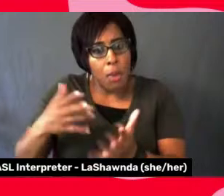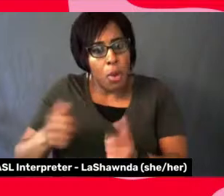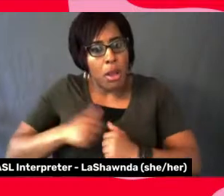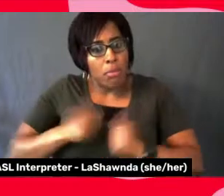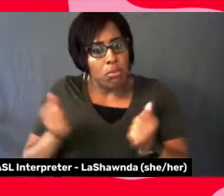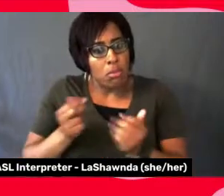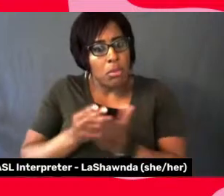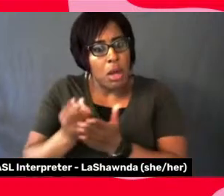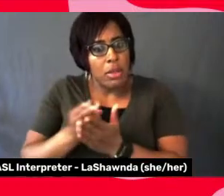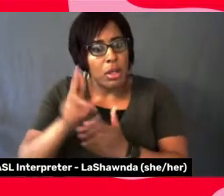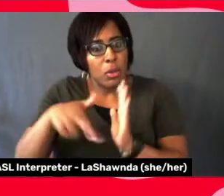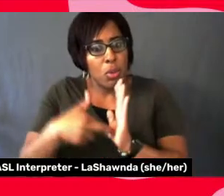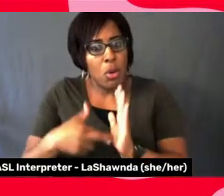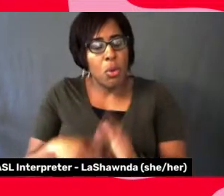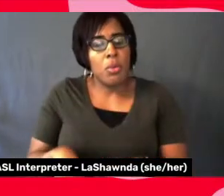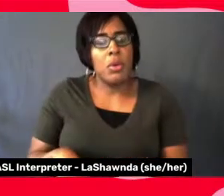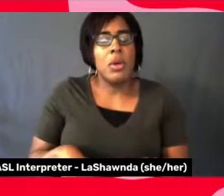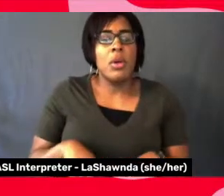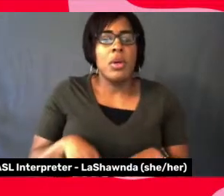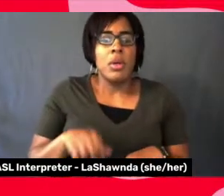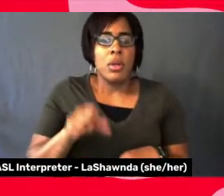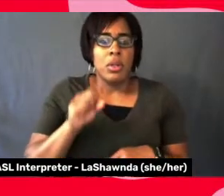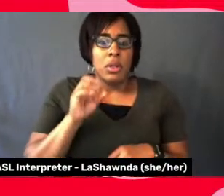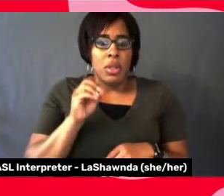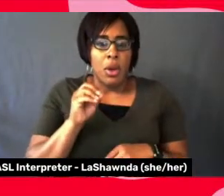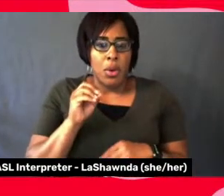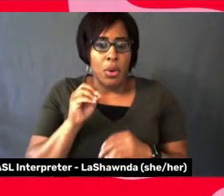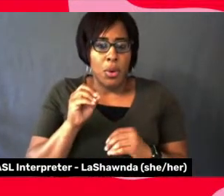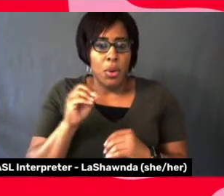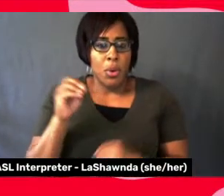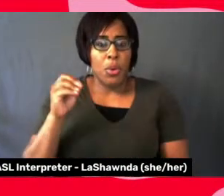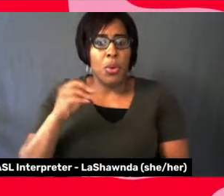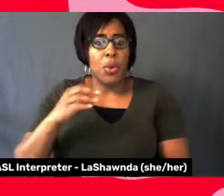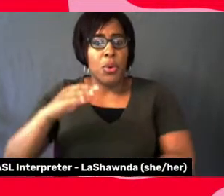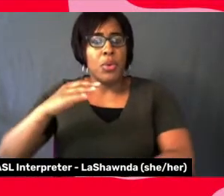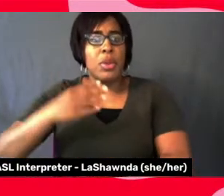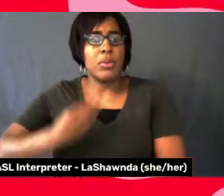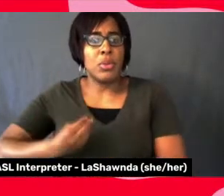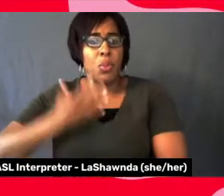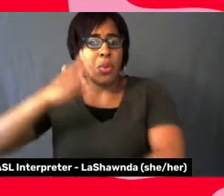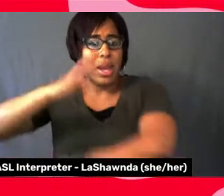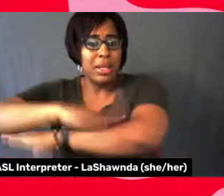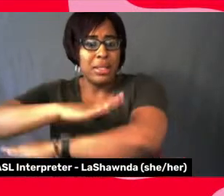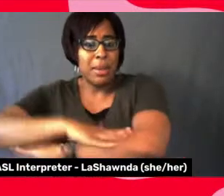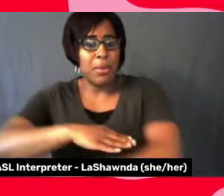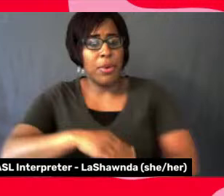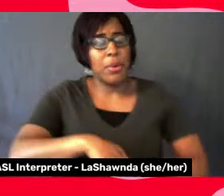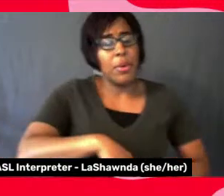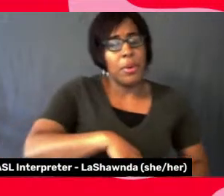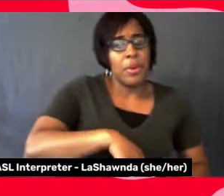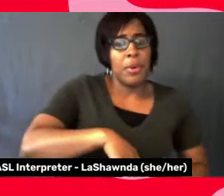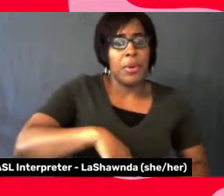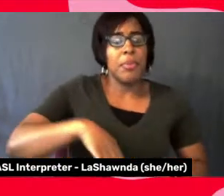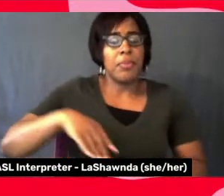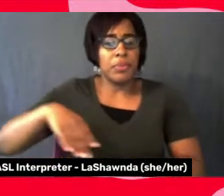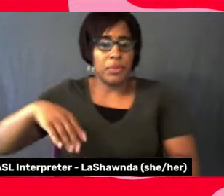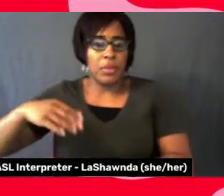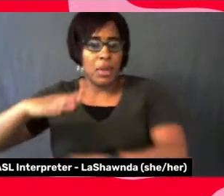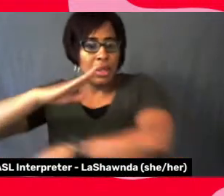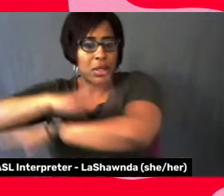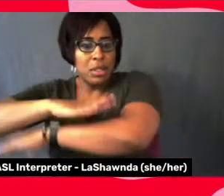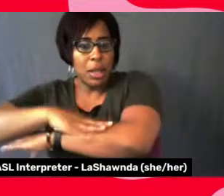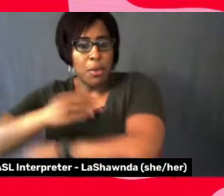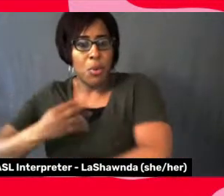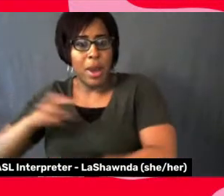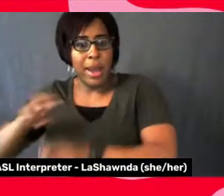I there, they took a picture of me sitting between the white table and the black table in the, in the commons because I was studying and